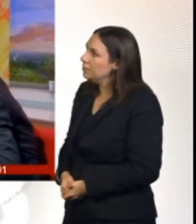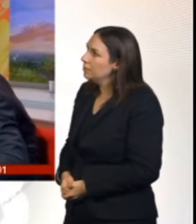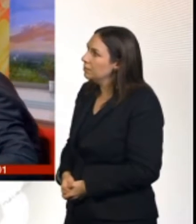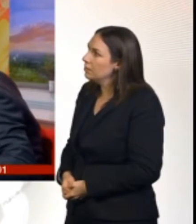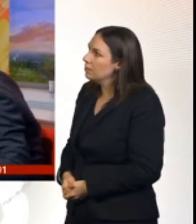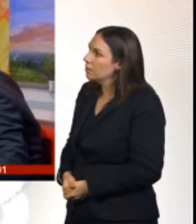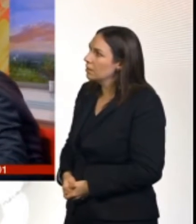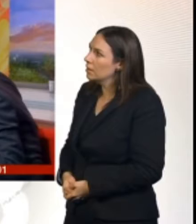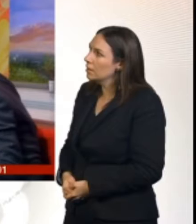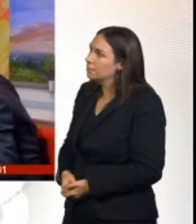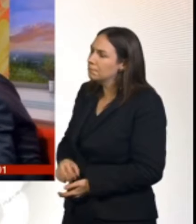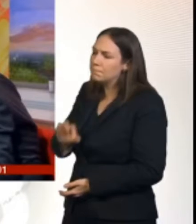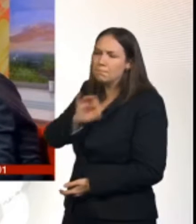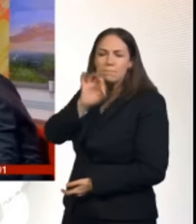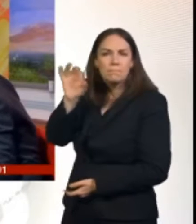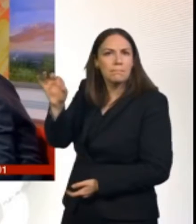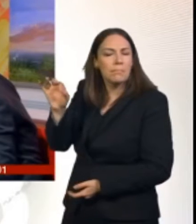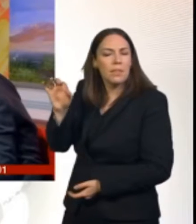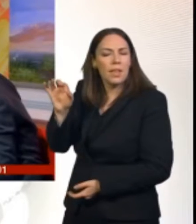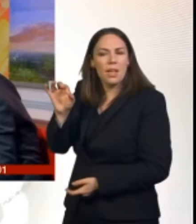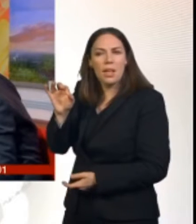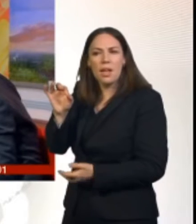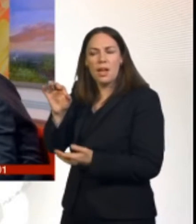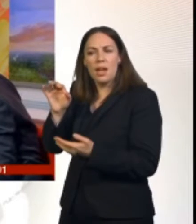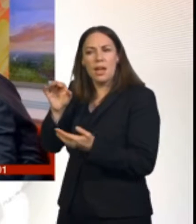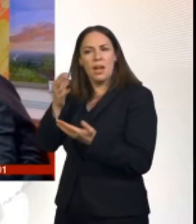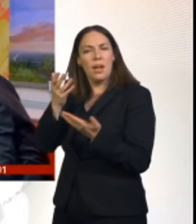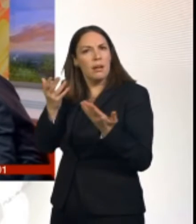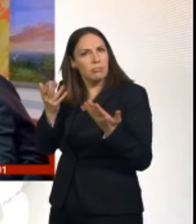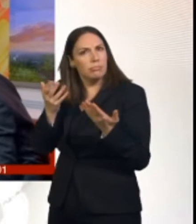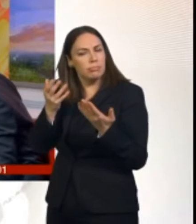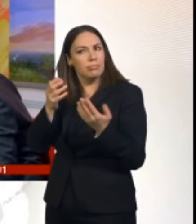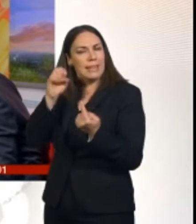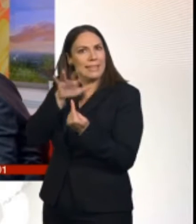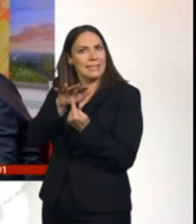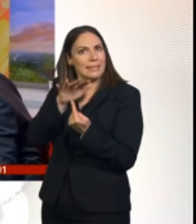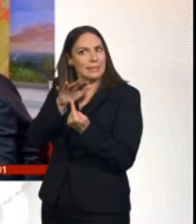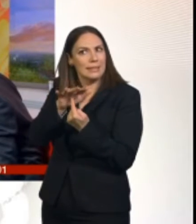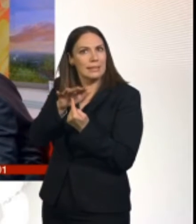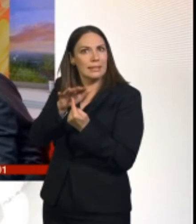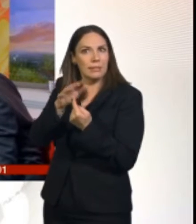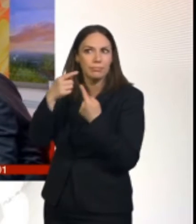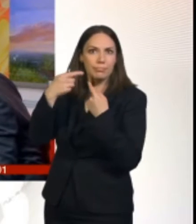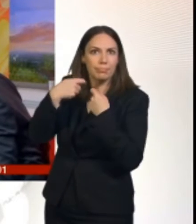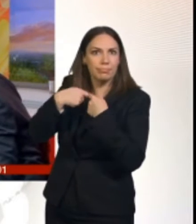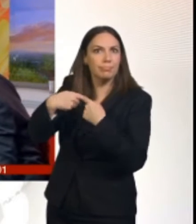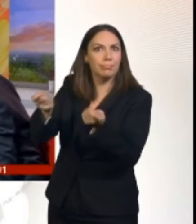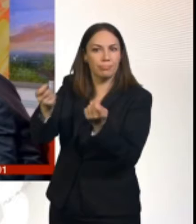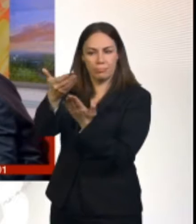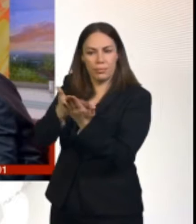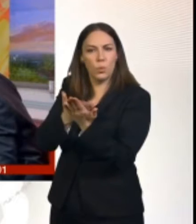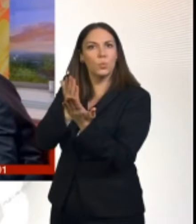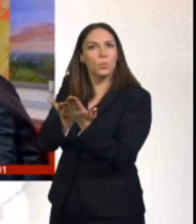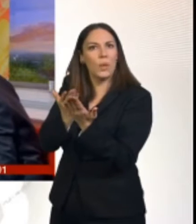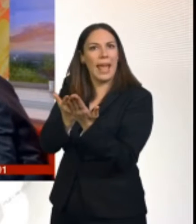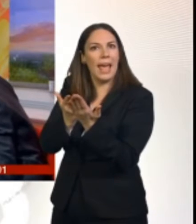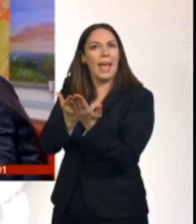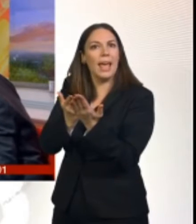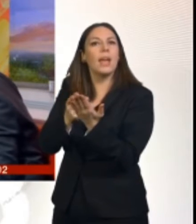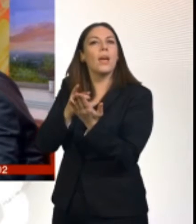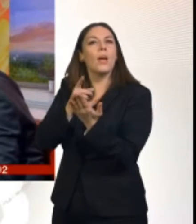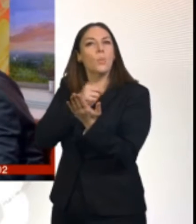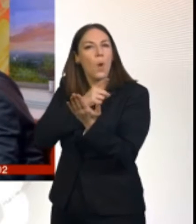that many people, aside from the principles of Brexit, are interested in the practicalities. Will things be more